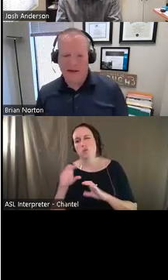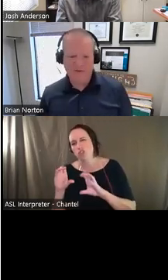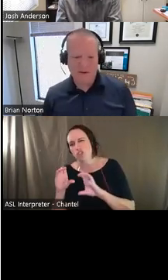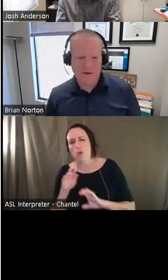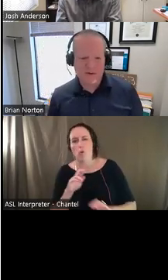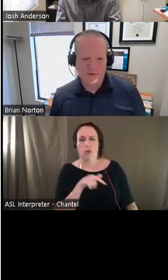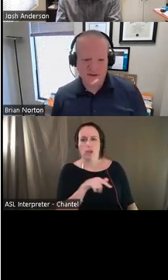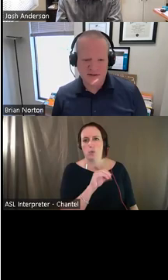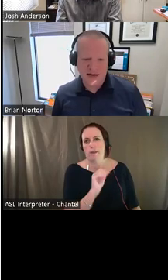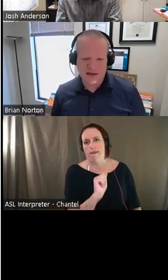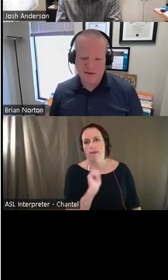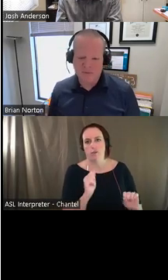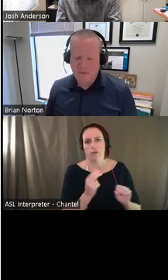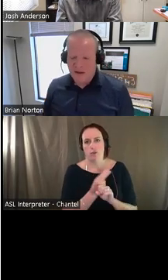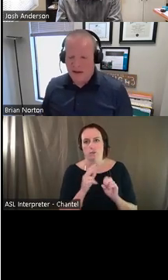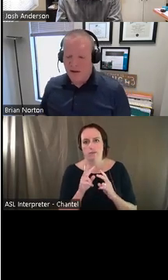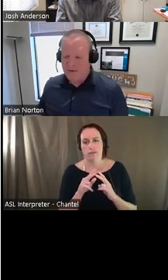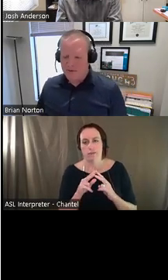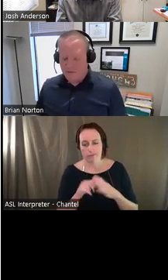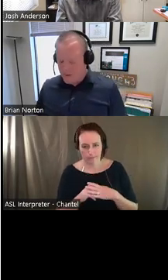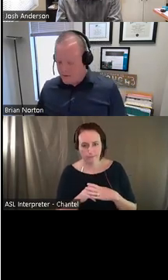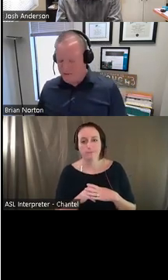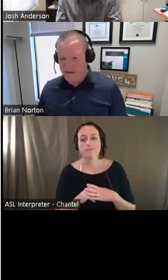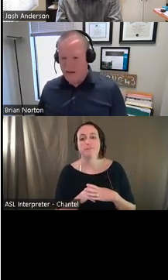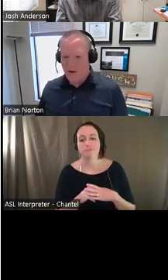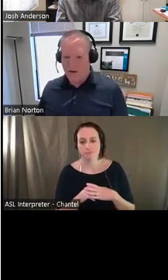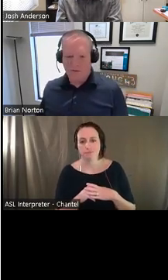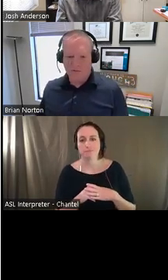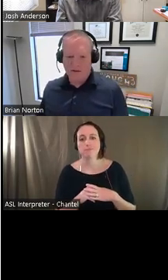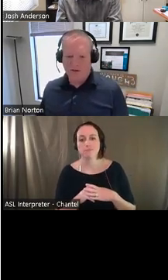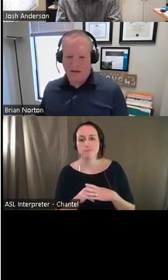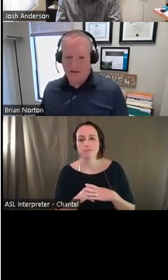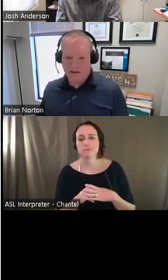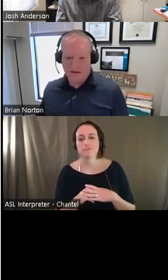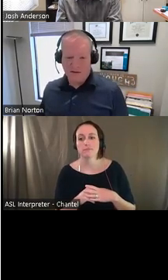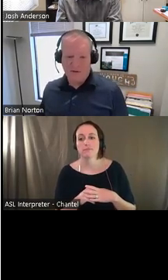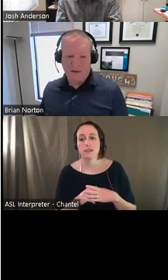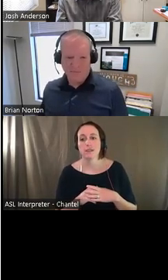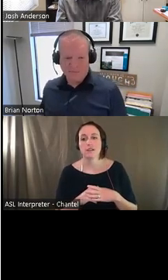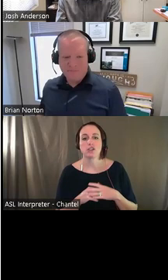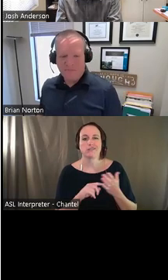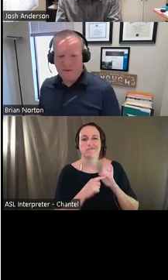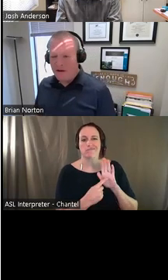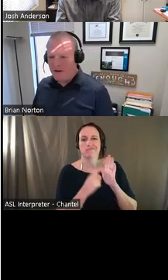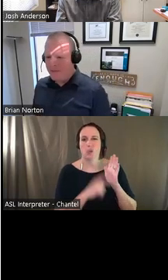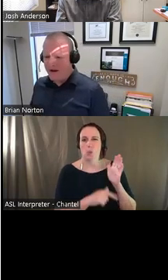eye on that as we go through it today. So we do, just to kind of walk you through the agenda a little bit.